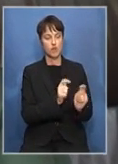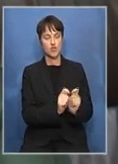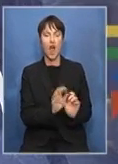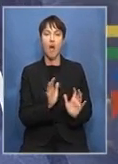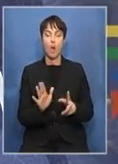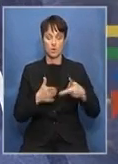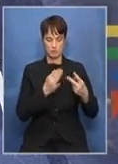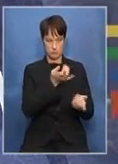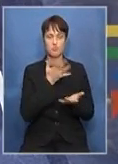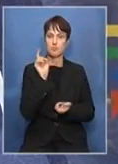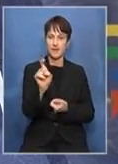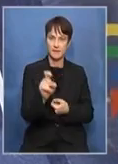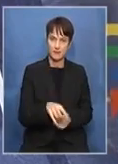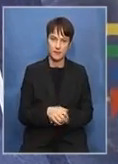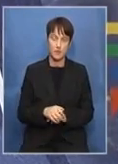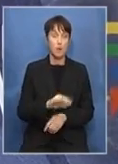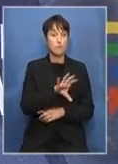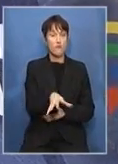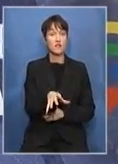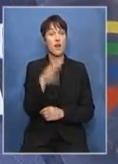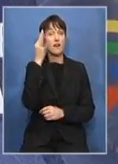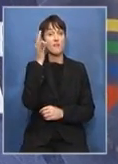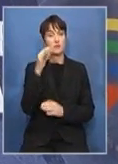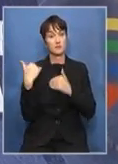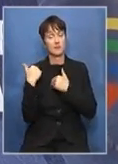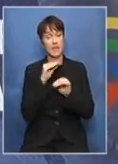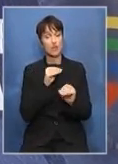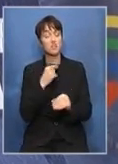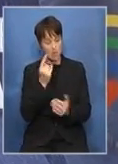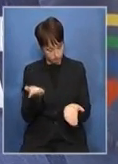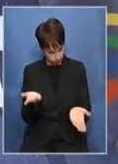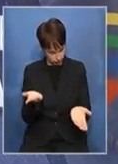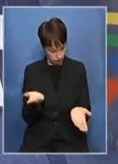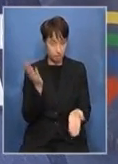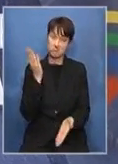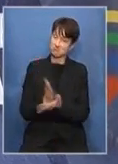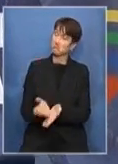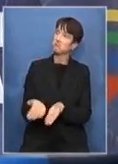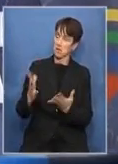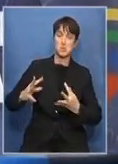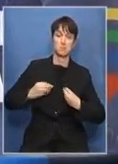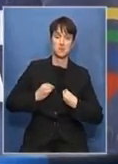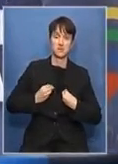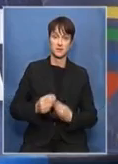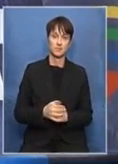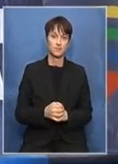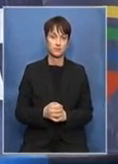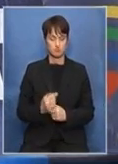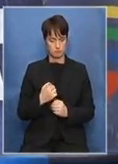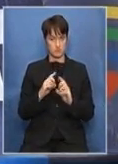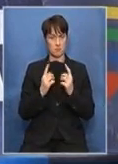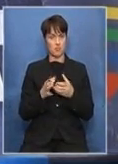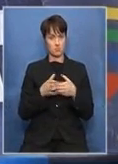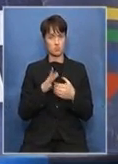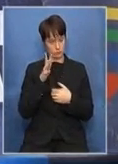policies. The Provincial Education Department has welcomed the ruling. As a department, we are going to use this judgment